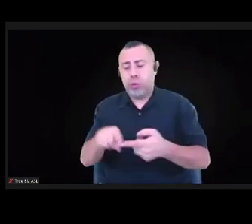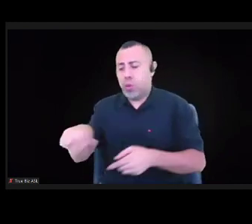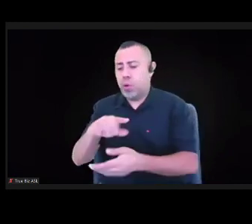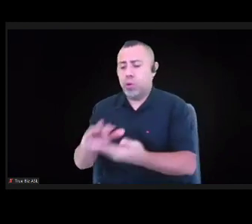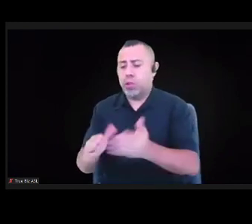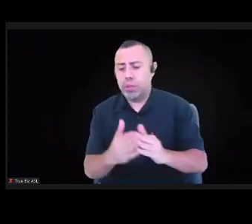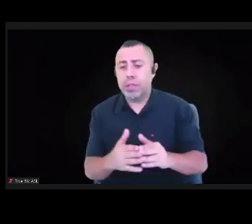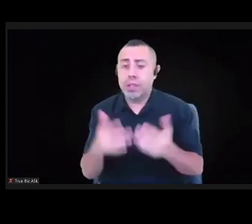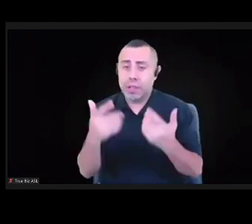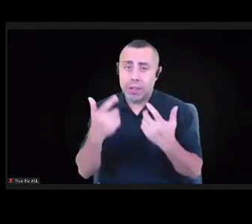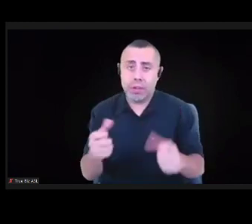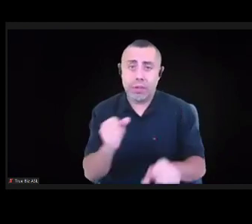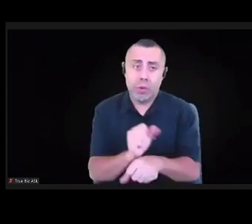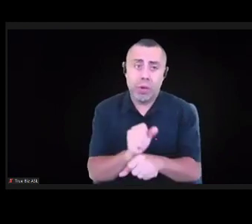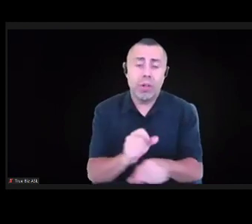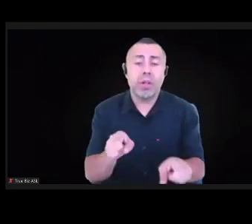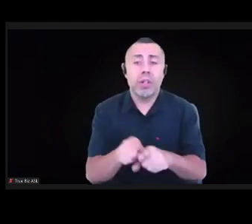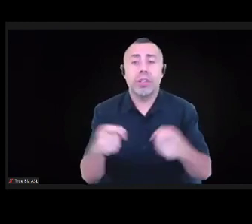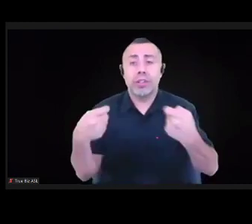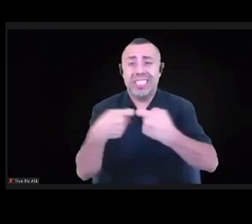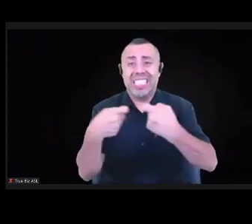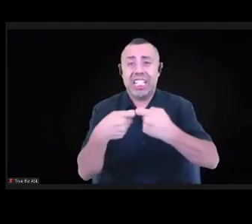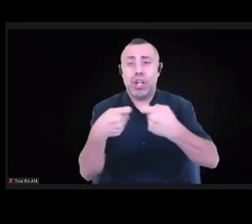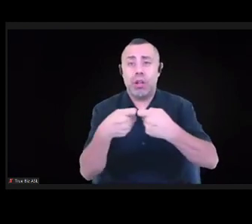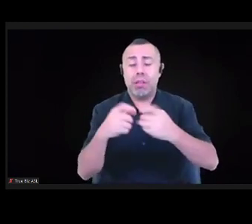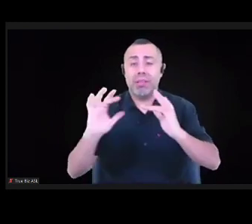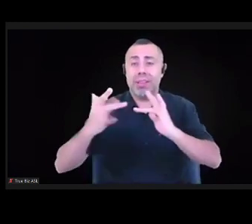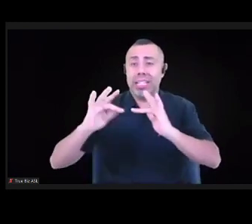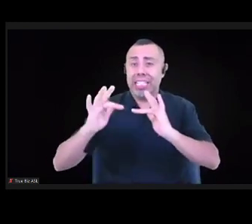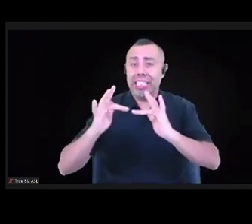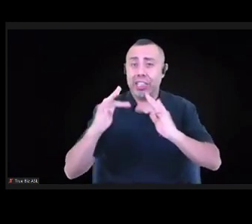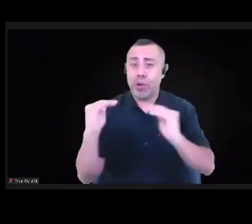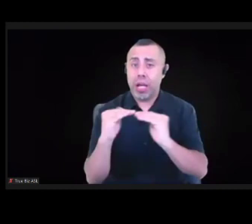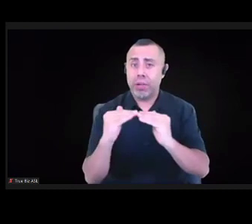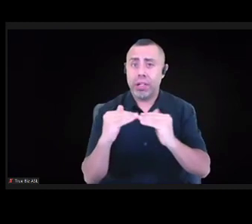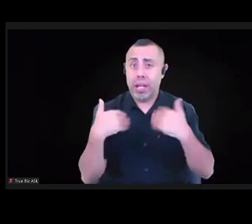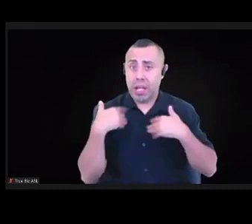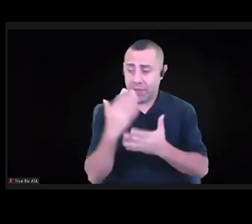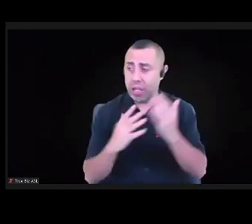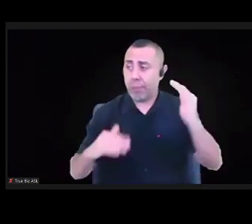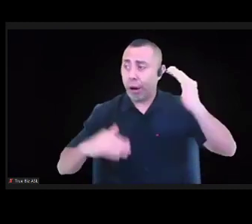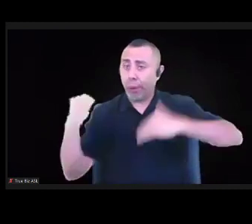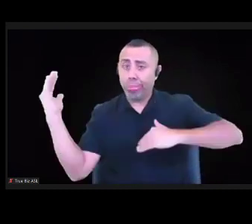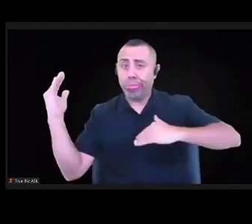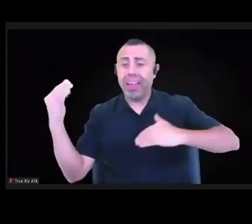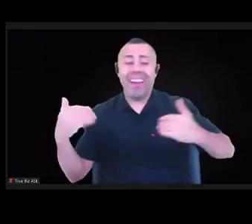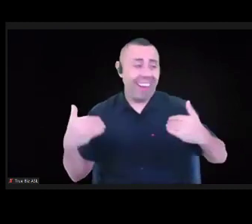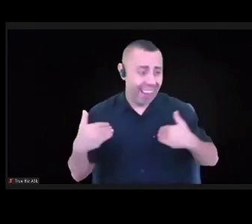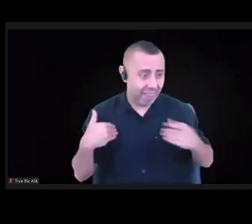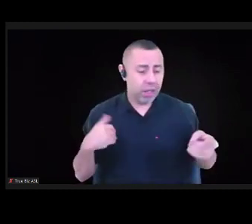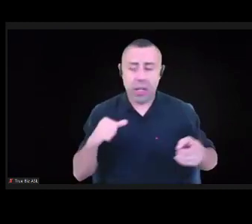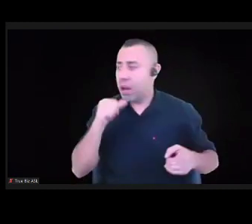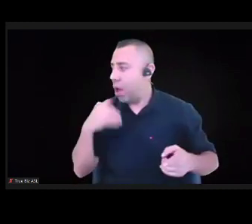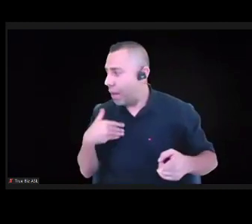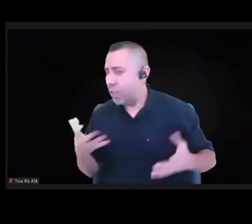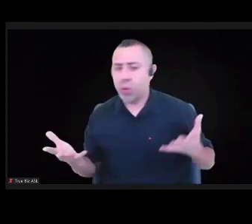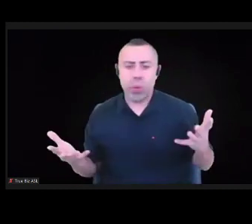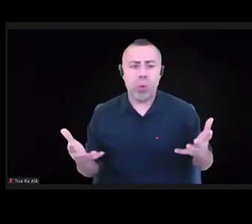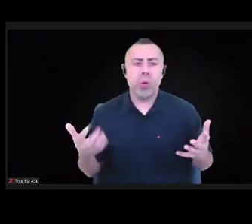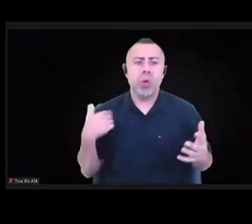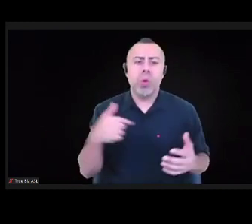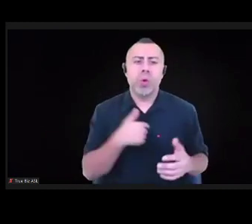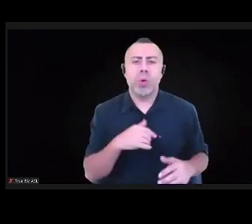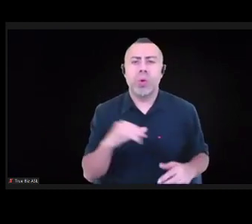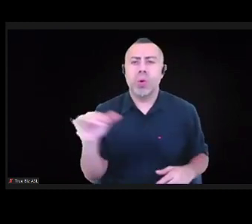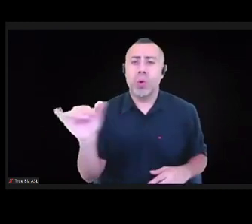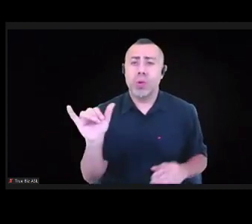digital divide, not only were so clear as a determinant of who would be